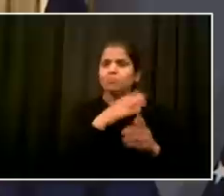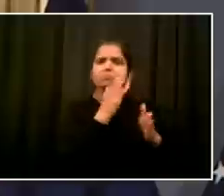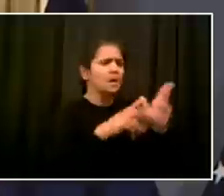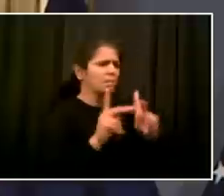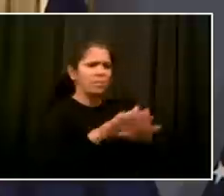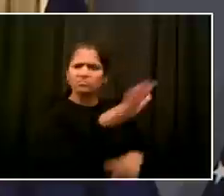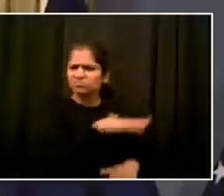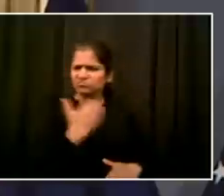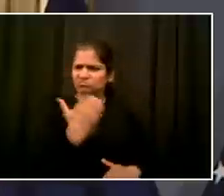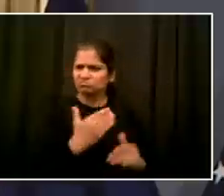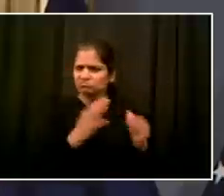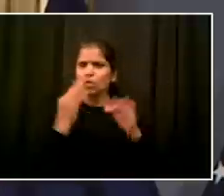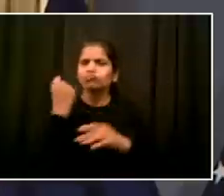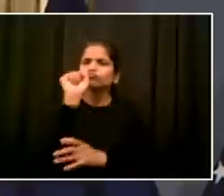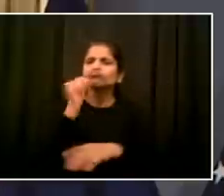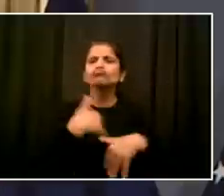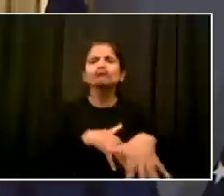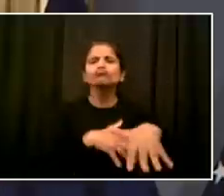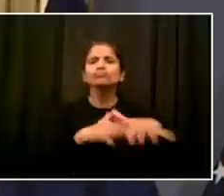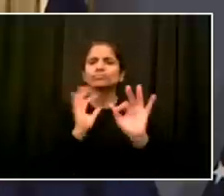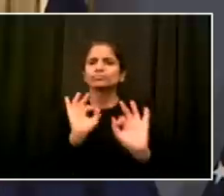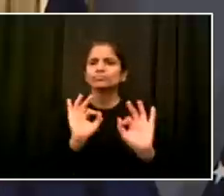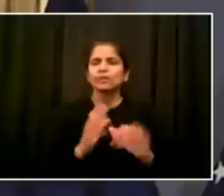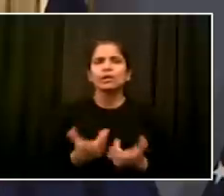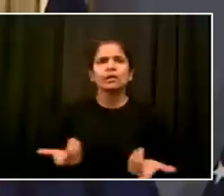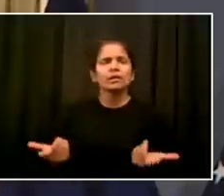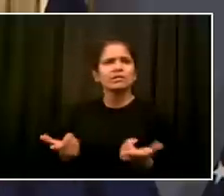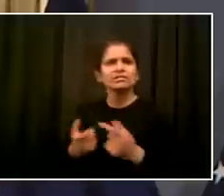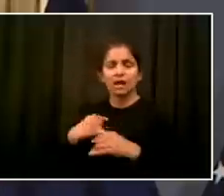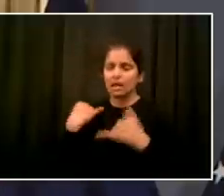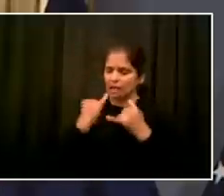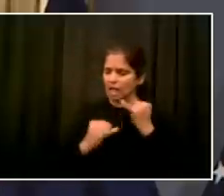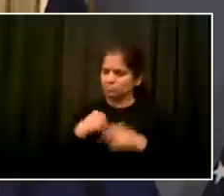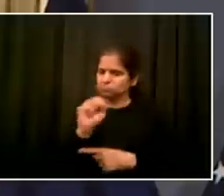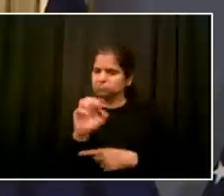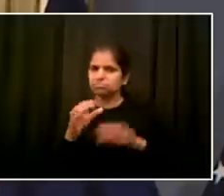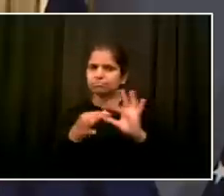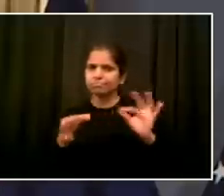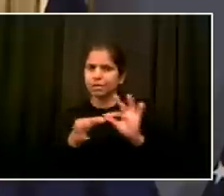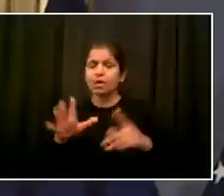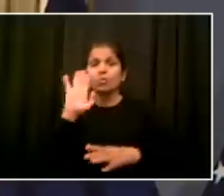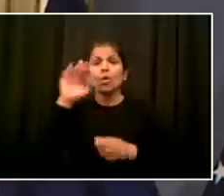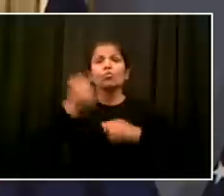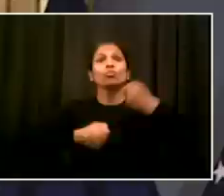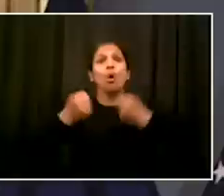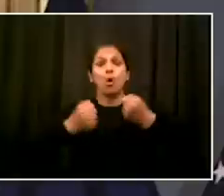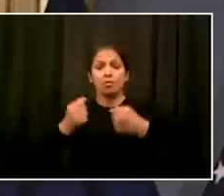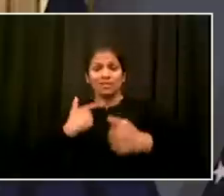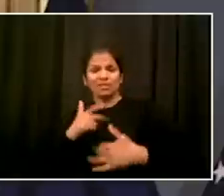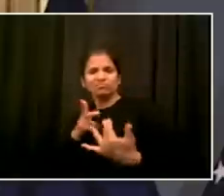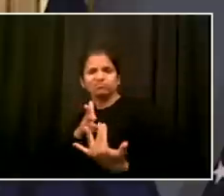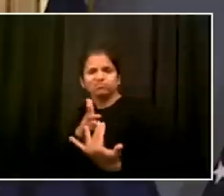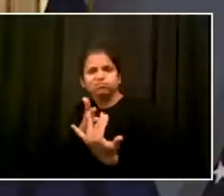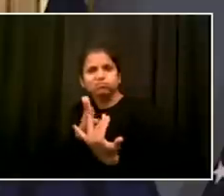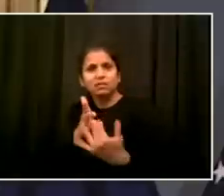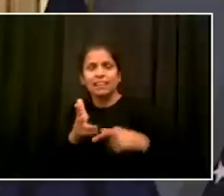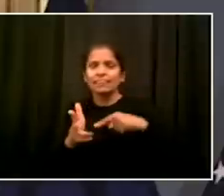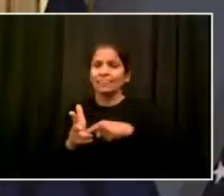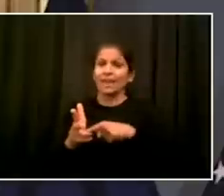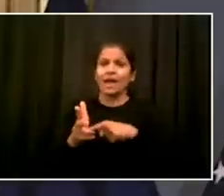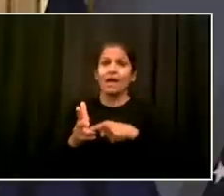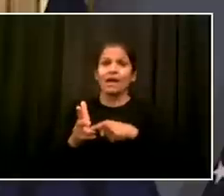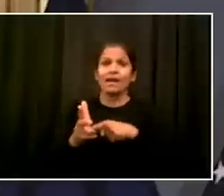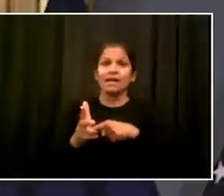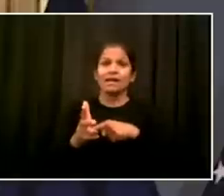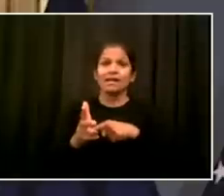I don't like the potential that individuals can get harmed, either on the protester side or on the police side. But I also